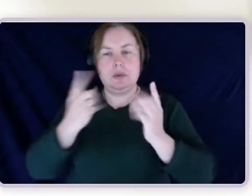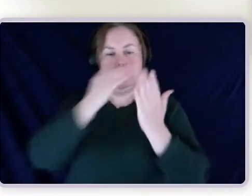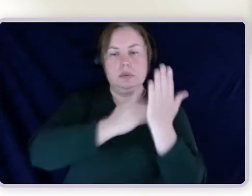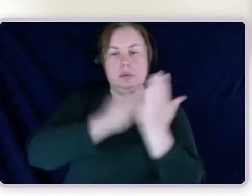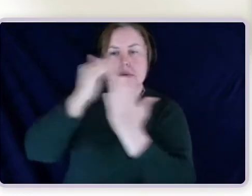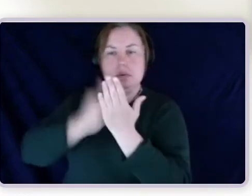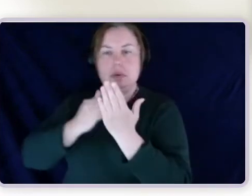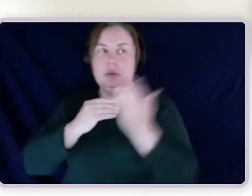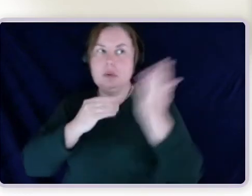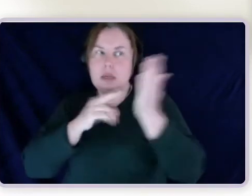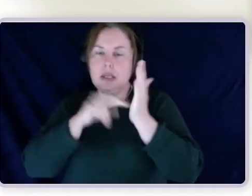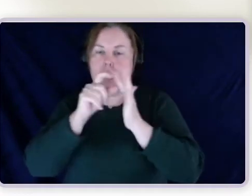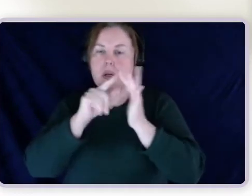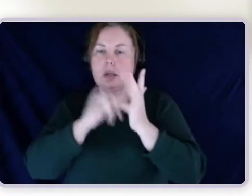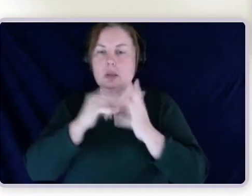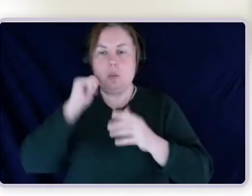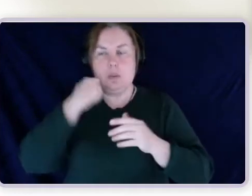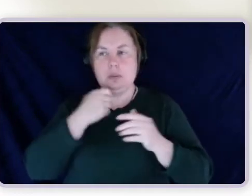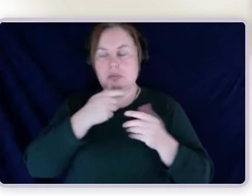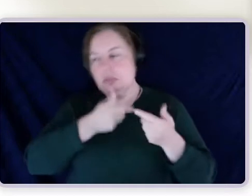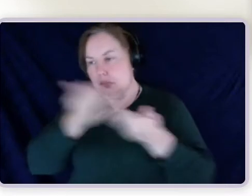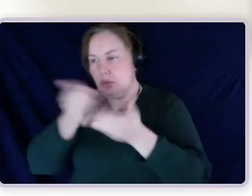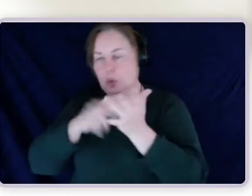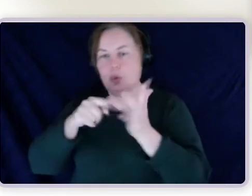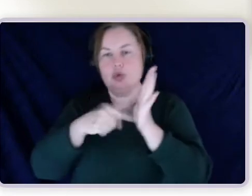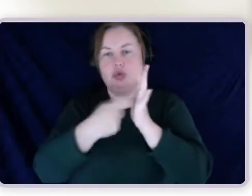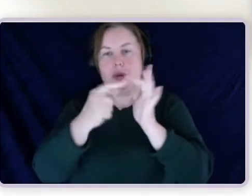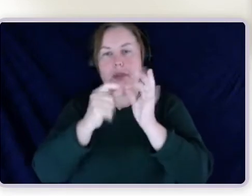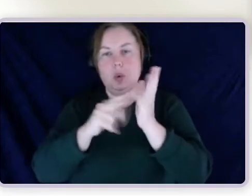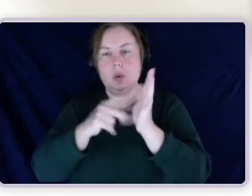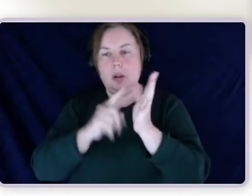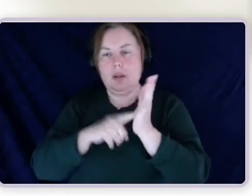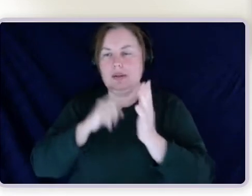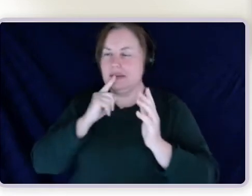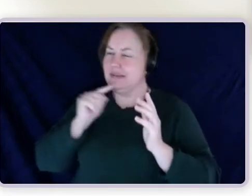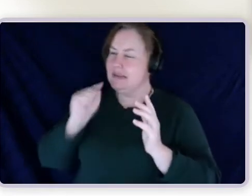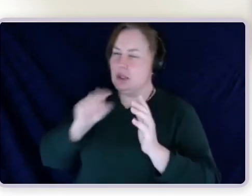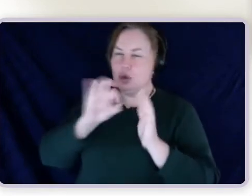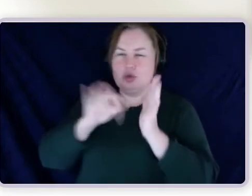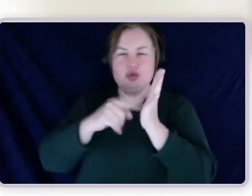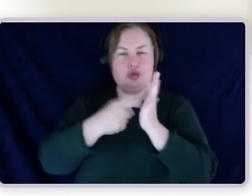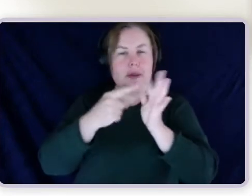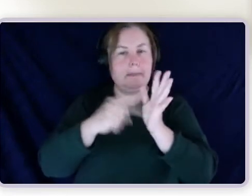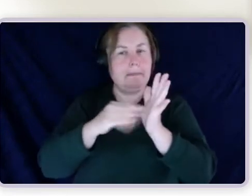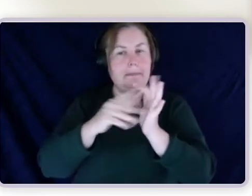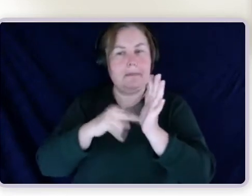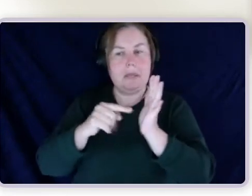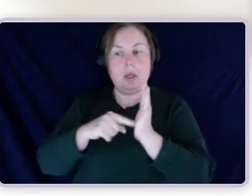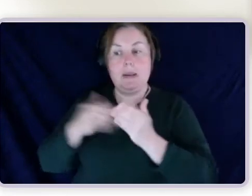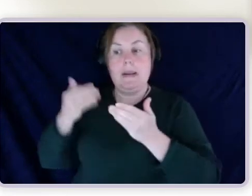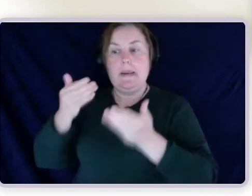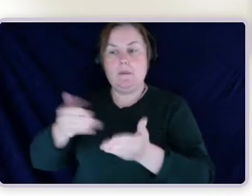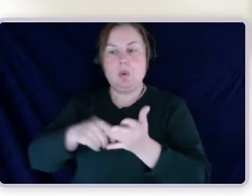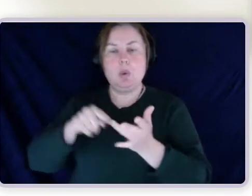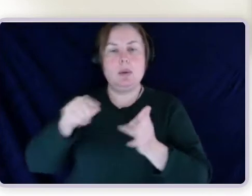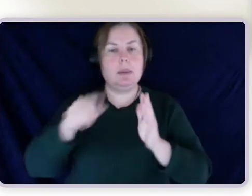tribunal and said, look, this is not treatment. This is supports that are going to help this person with their quality